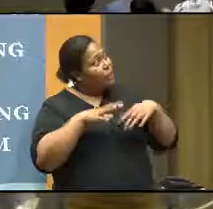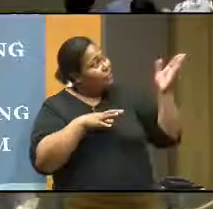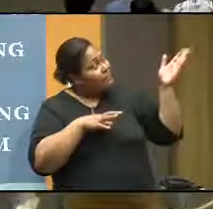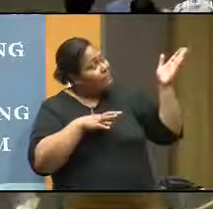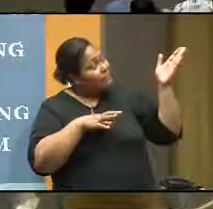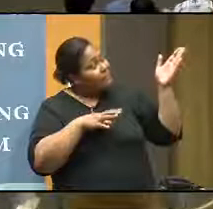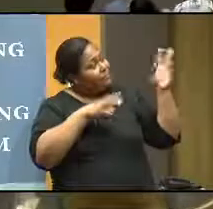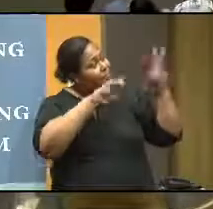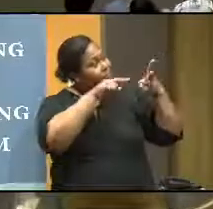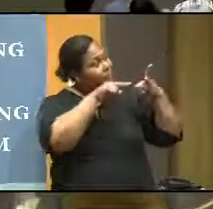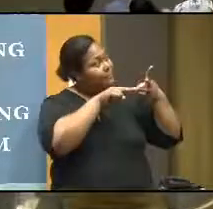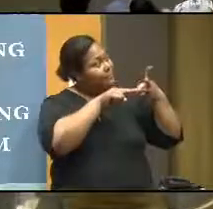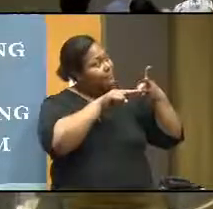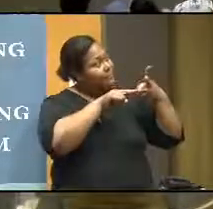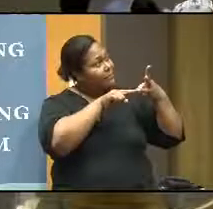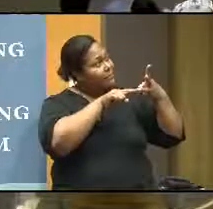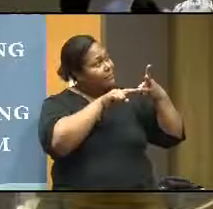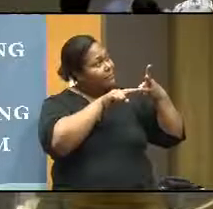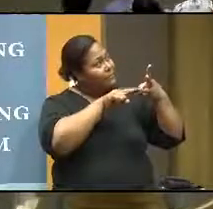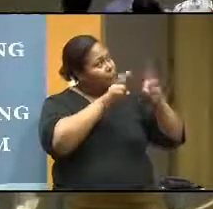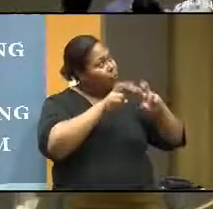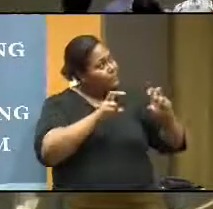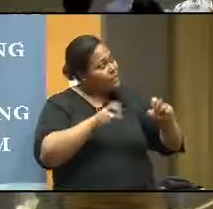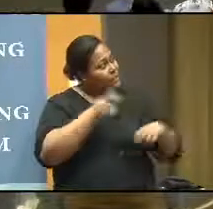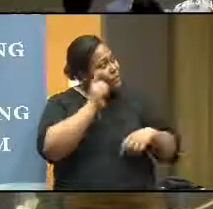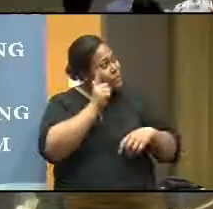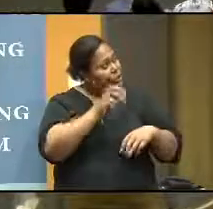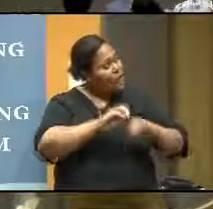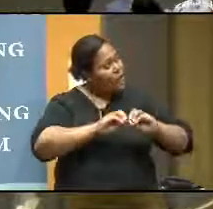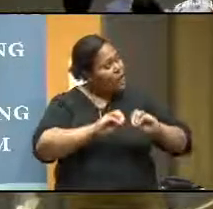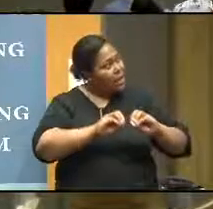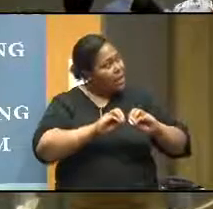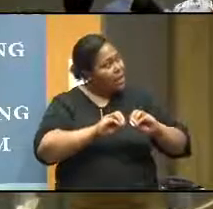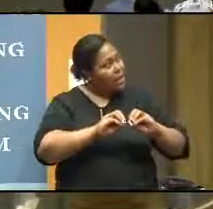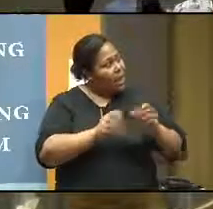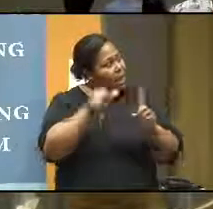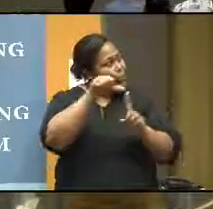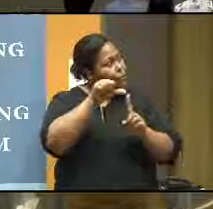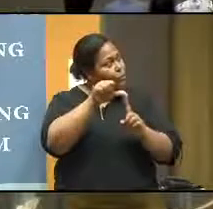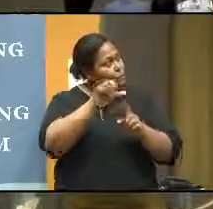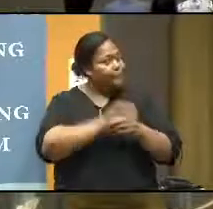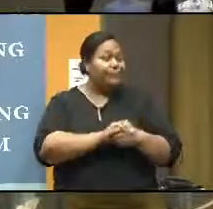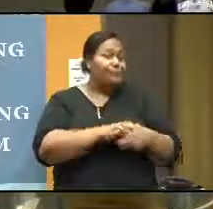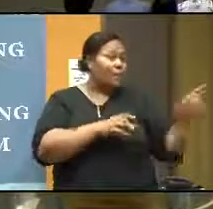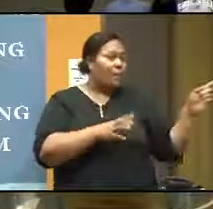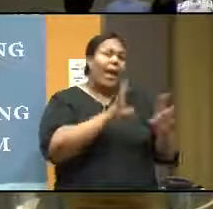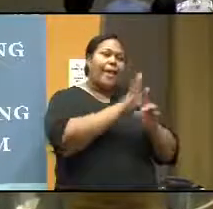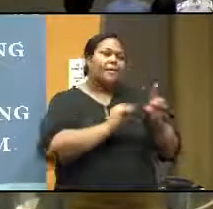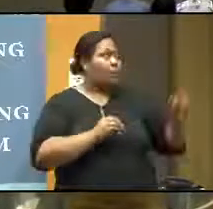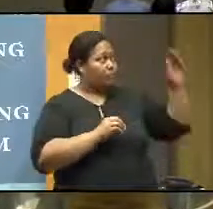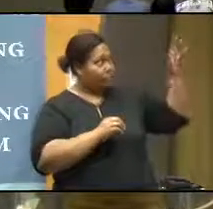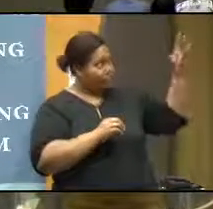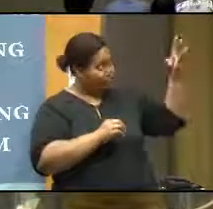research-based technology teaching approach is very, very useful and then all those. Let me give you an example of each one of